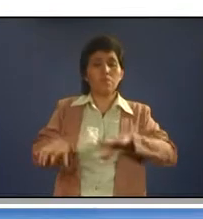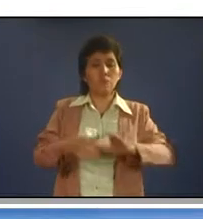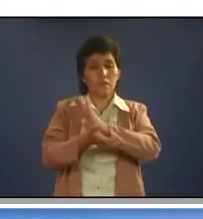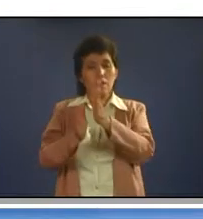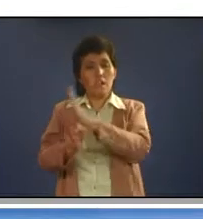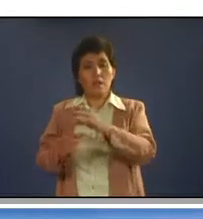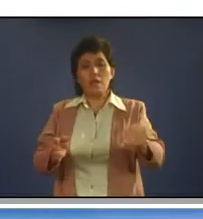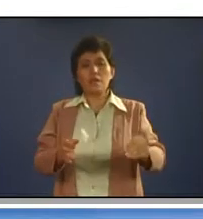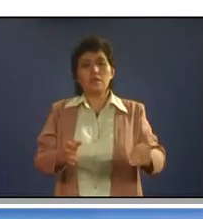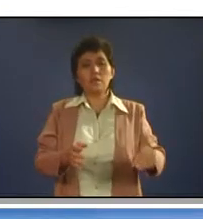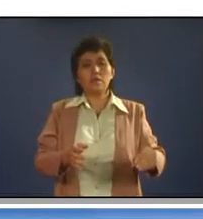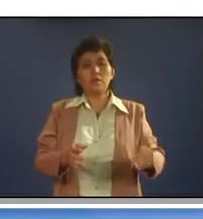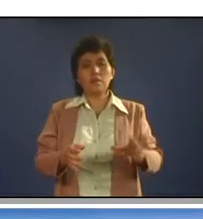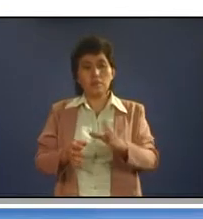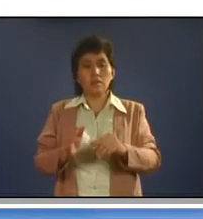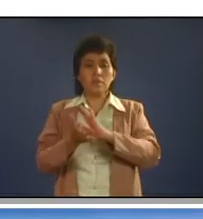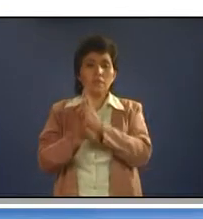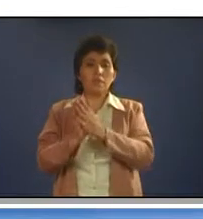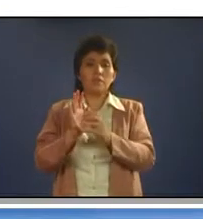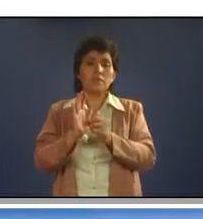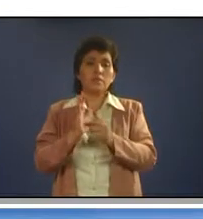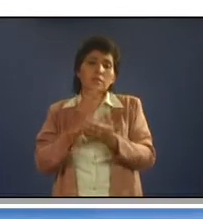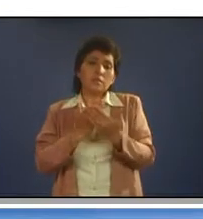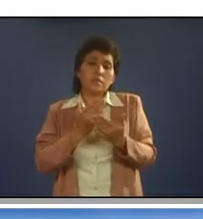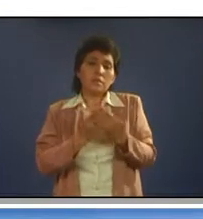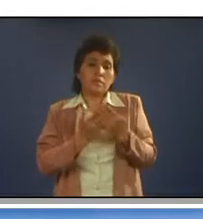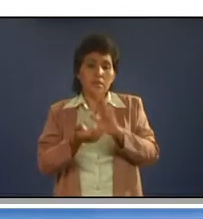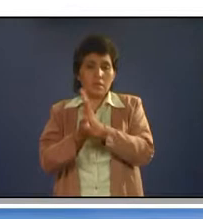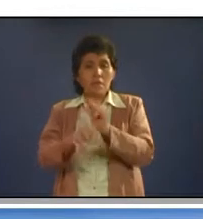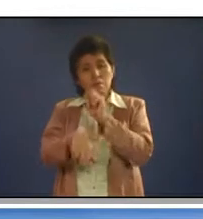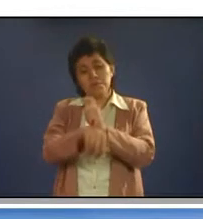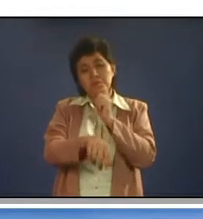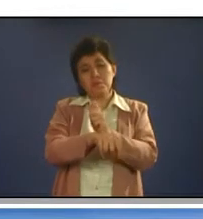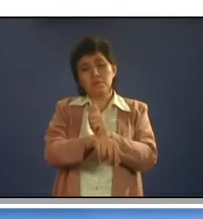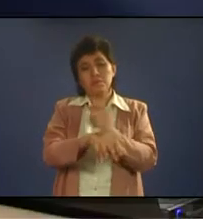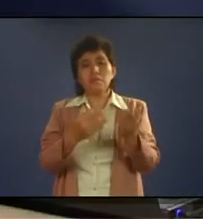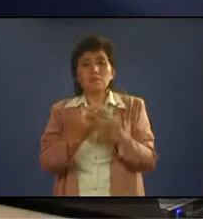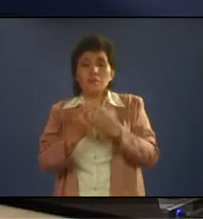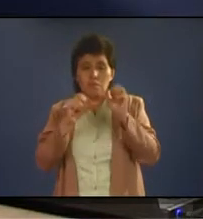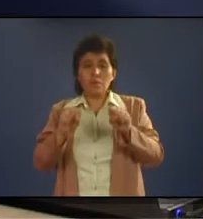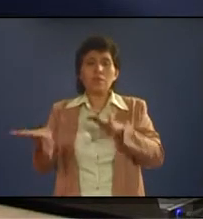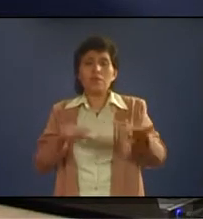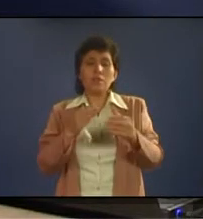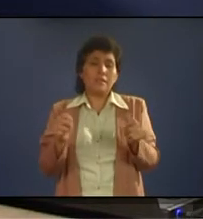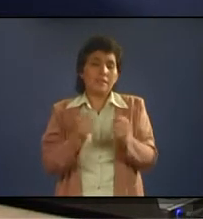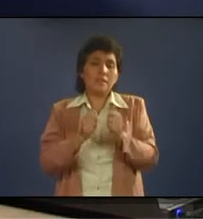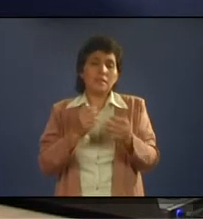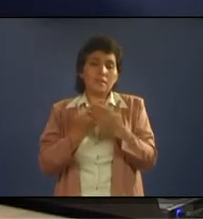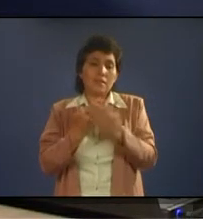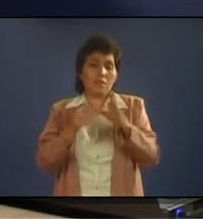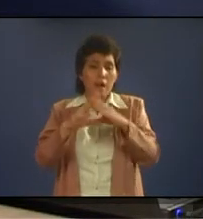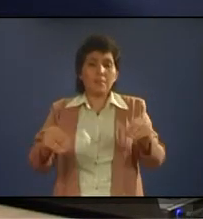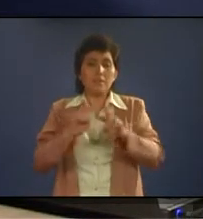task but not with the tasks that are difficult or not yet mastered. Now group facilitation it happens